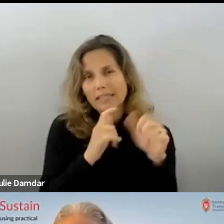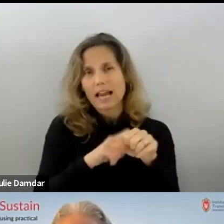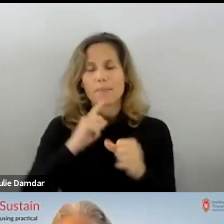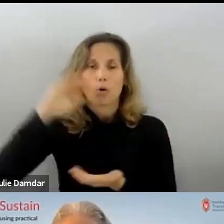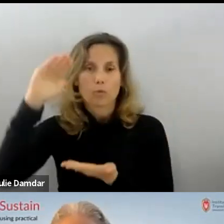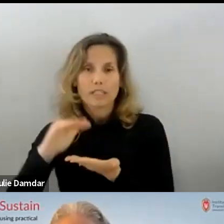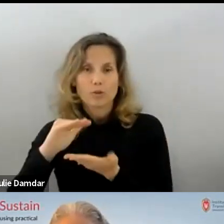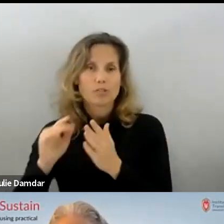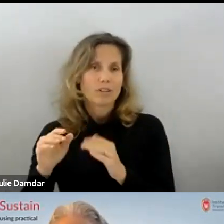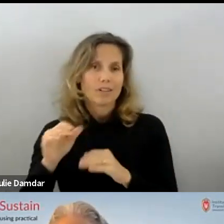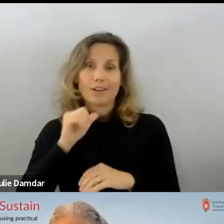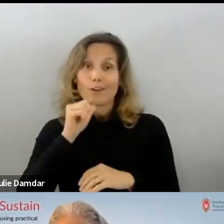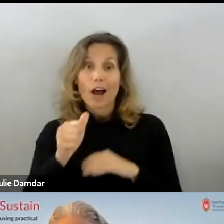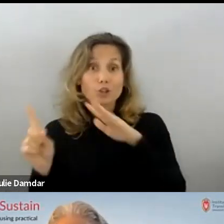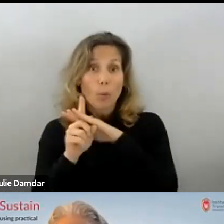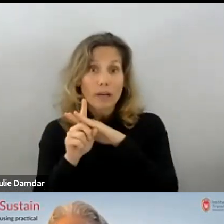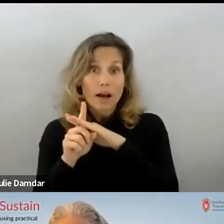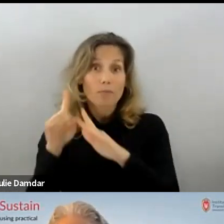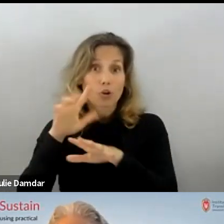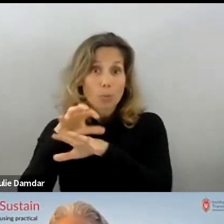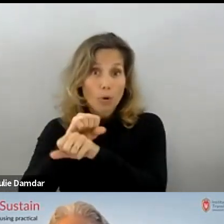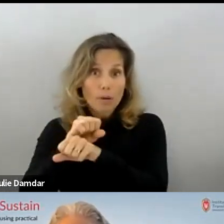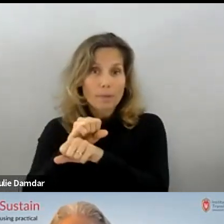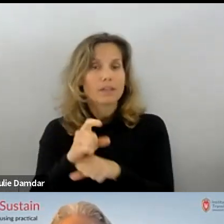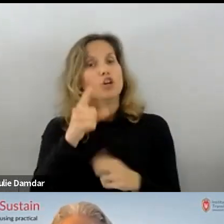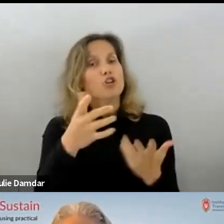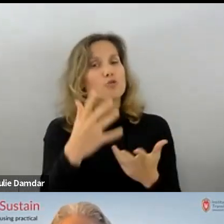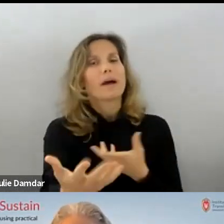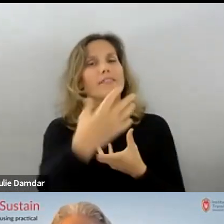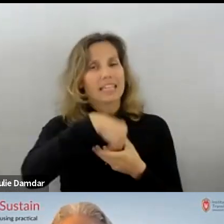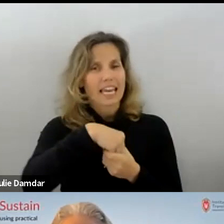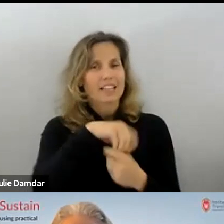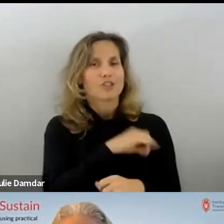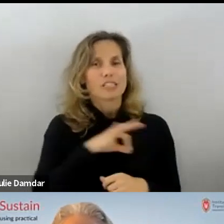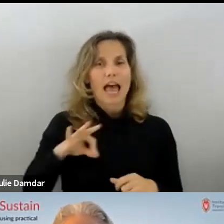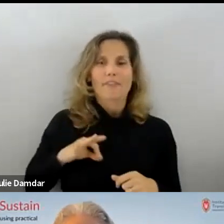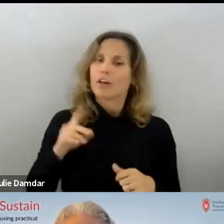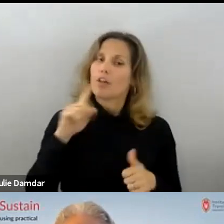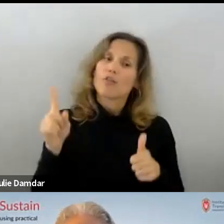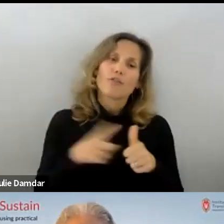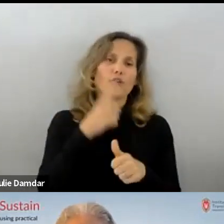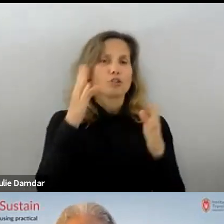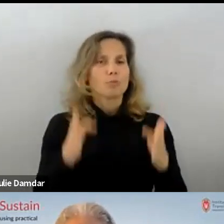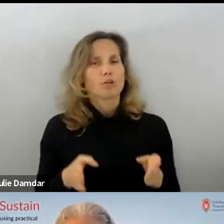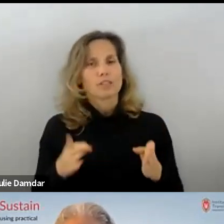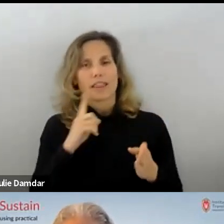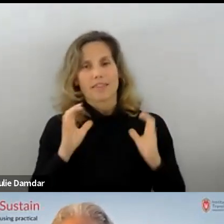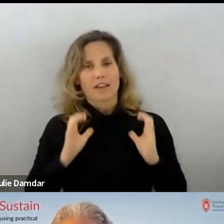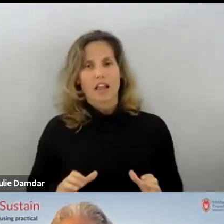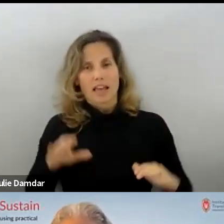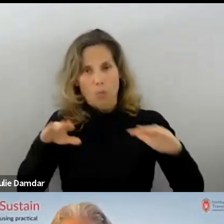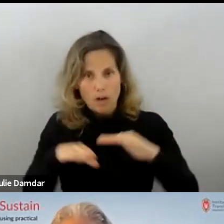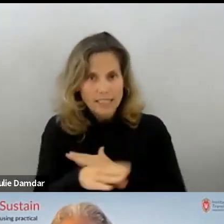you know, you might've been in, you might've engaged, you know, staff that were the first people that the client saw coming into the organization.